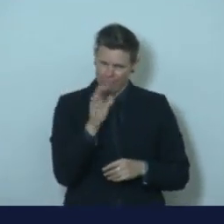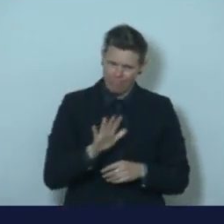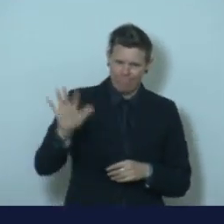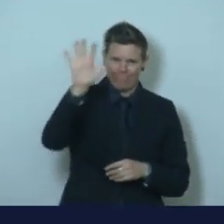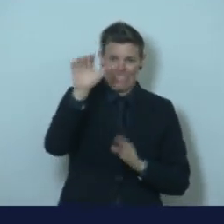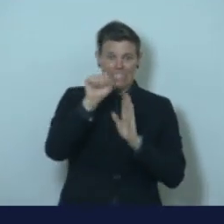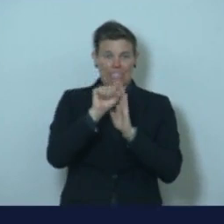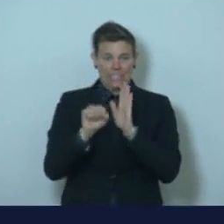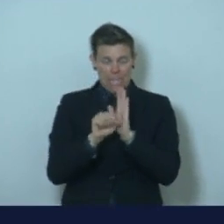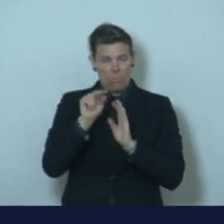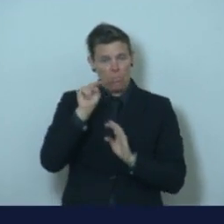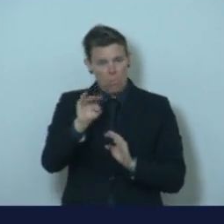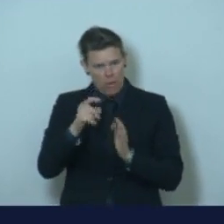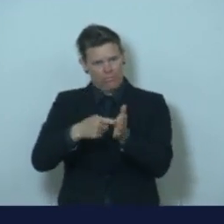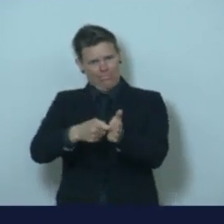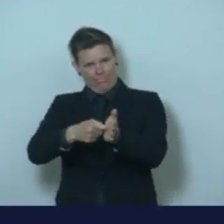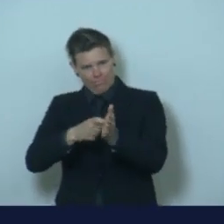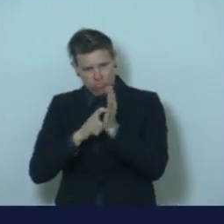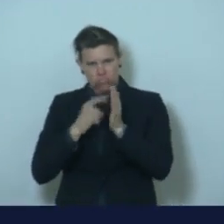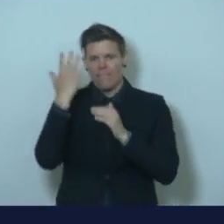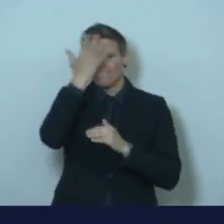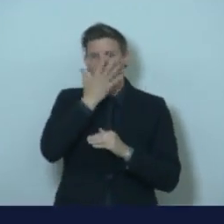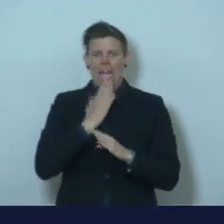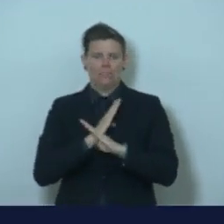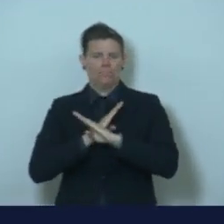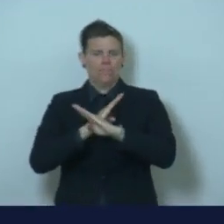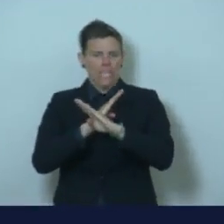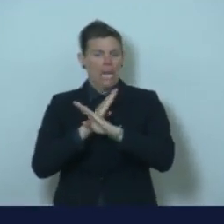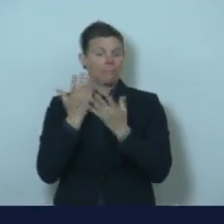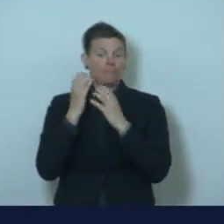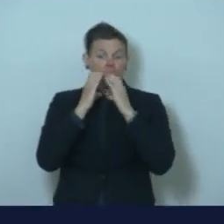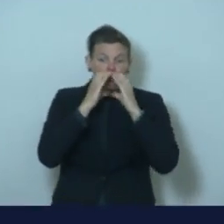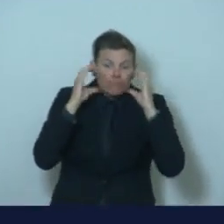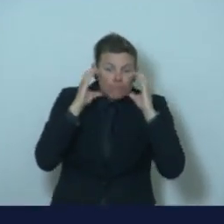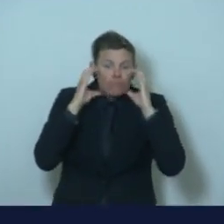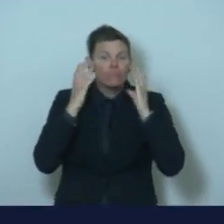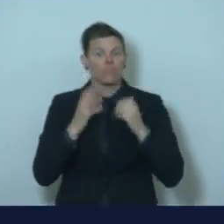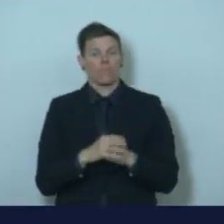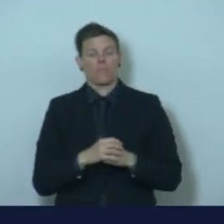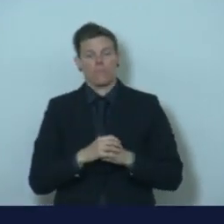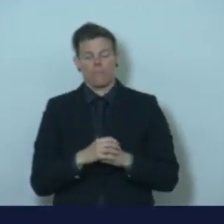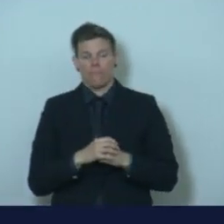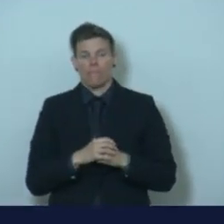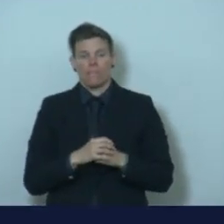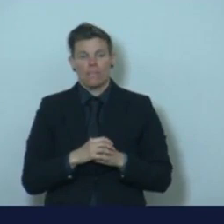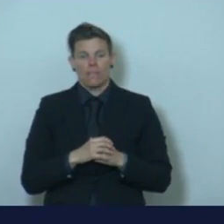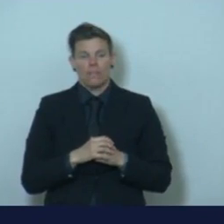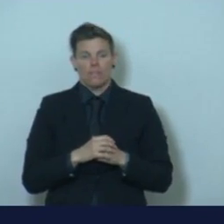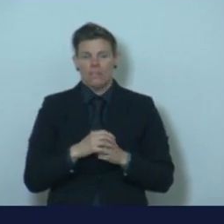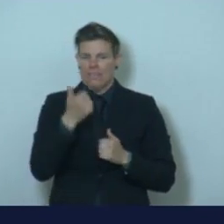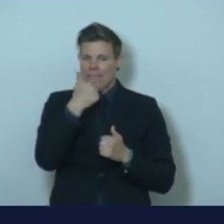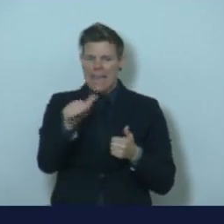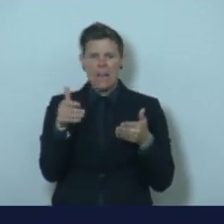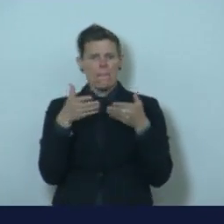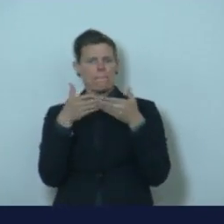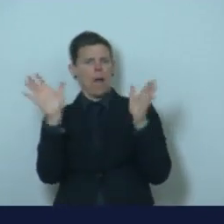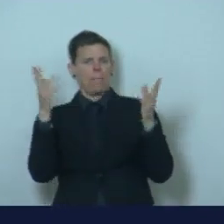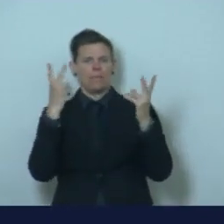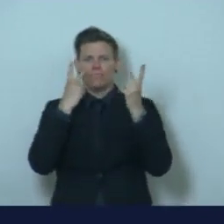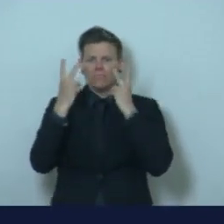wear a face covering. So when do you have to wear one? In any public setting, if you're not in your house,